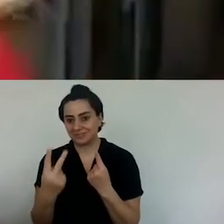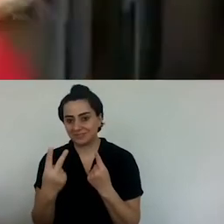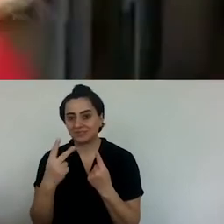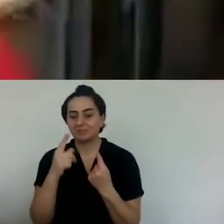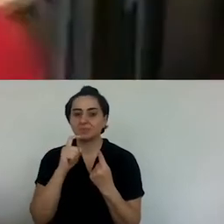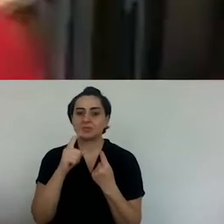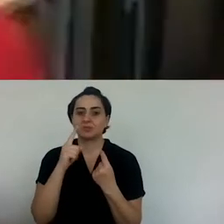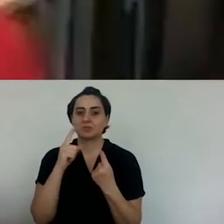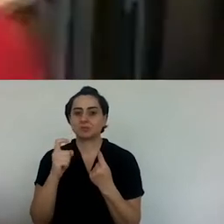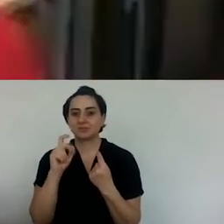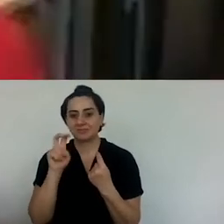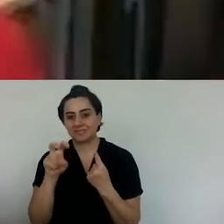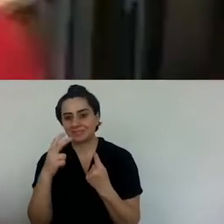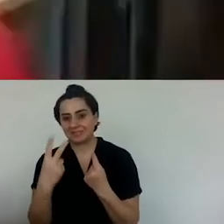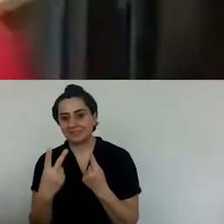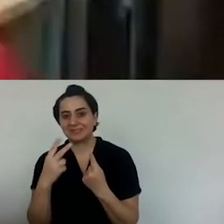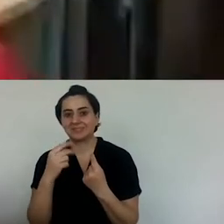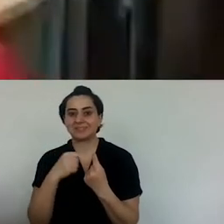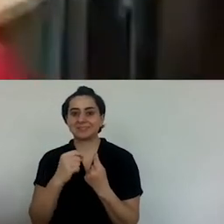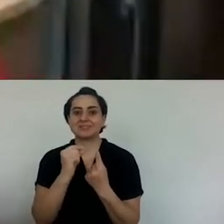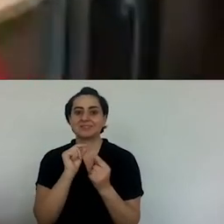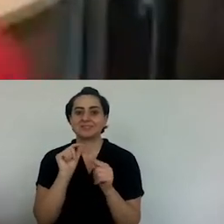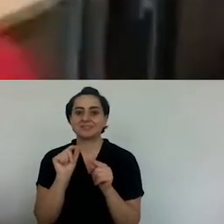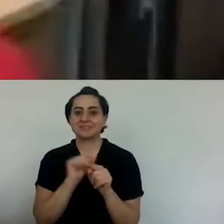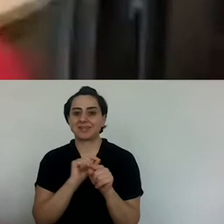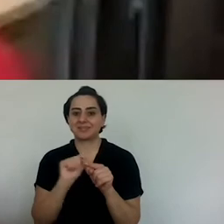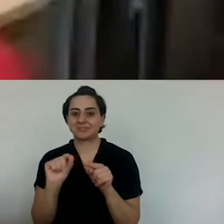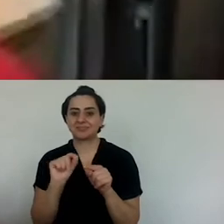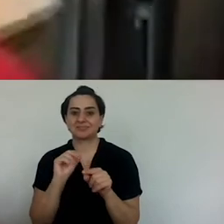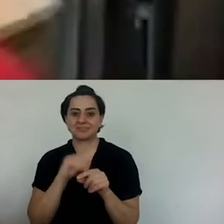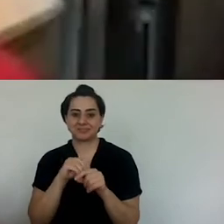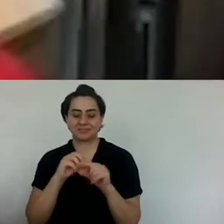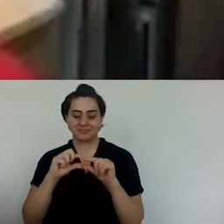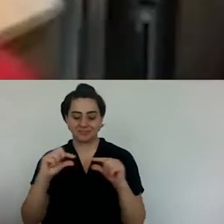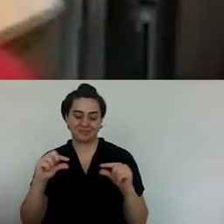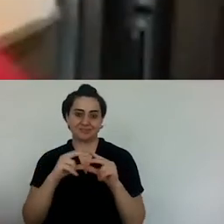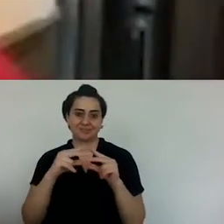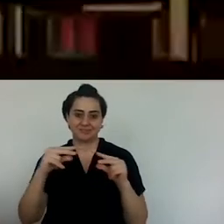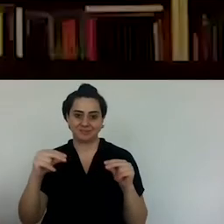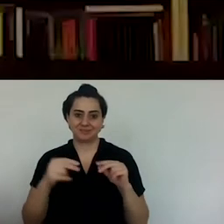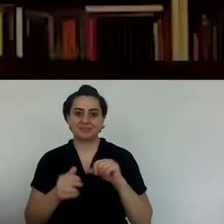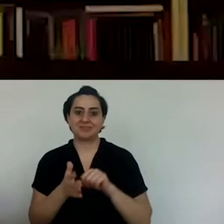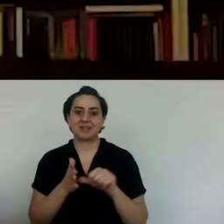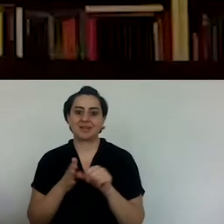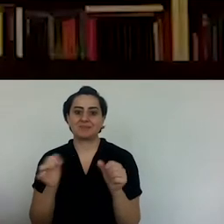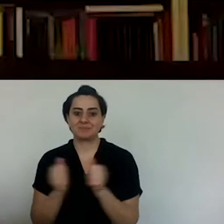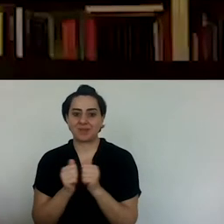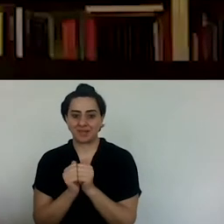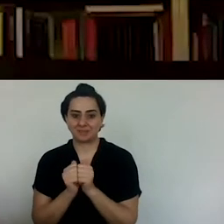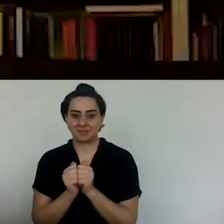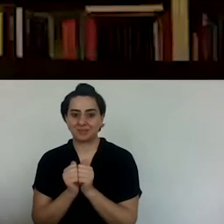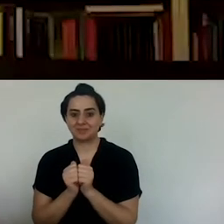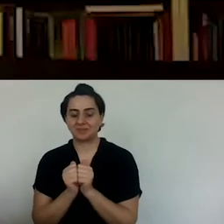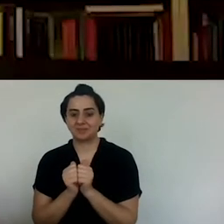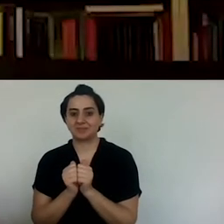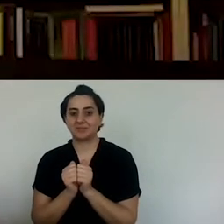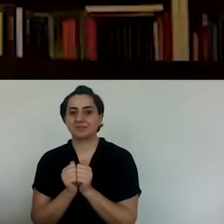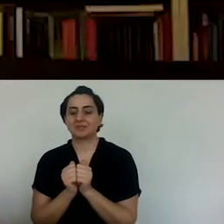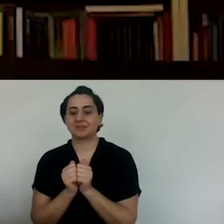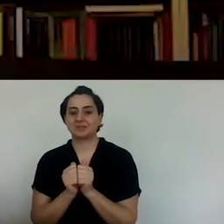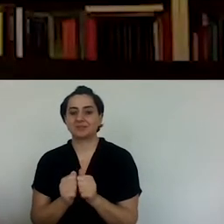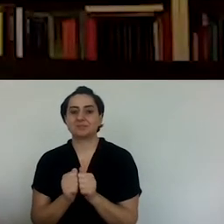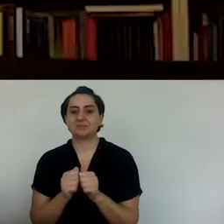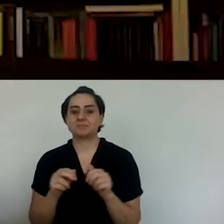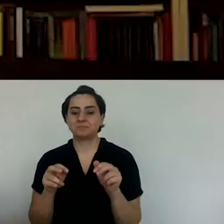and he would write the New Year on that dessert.